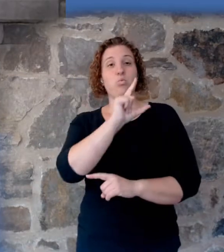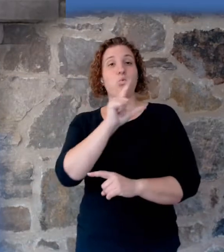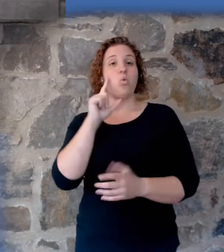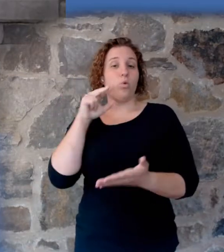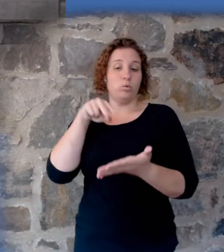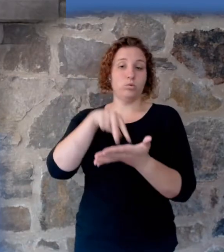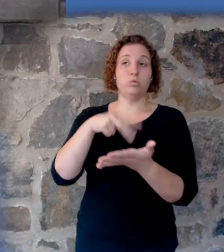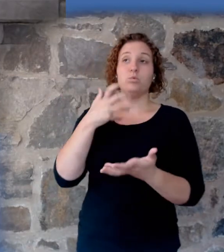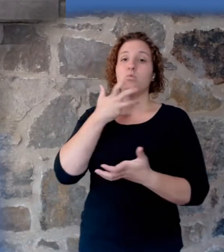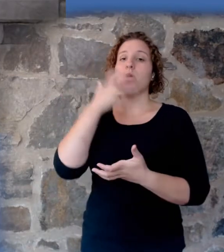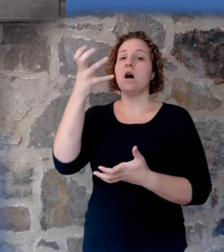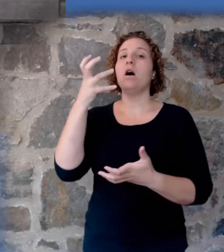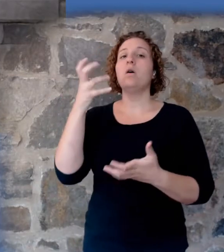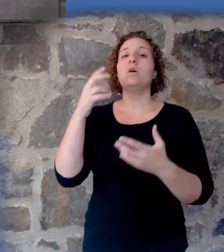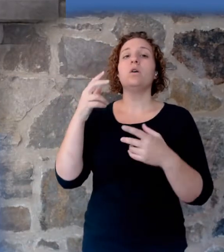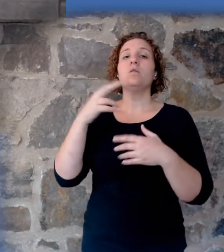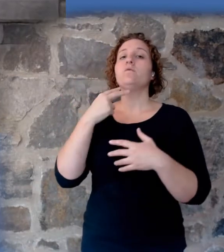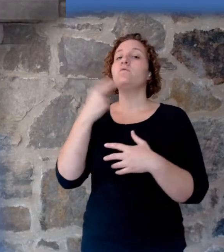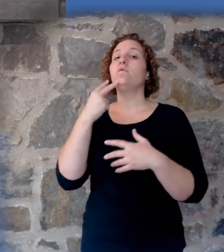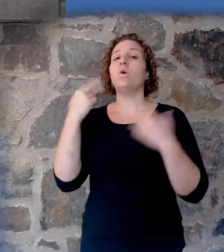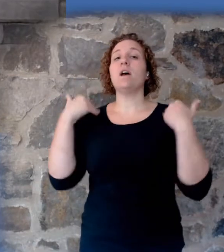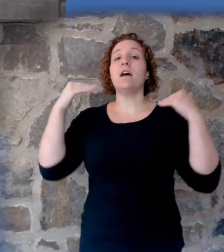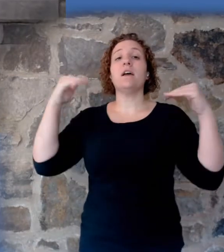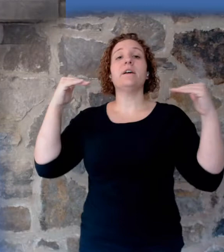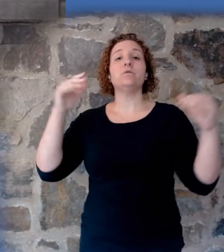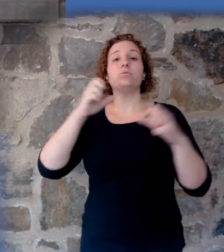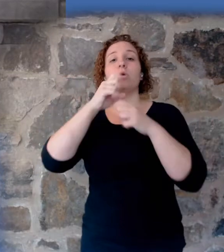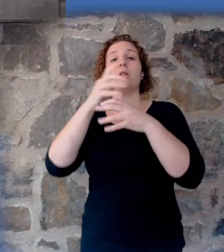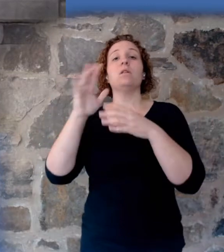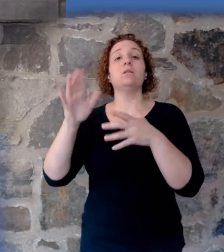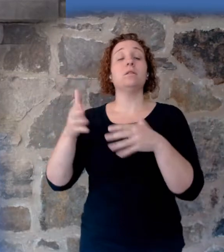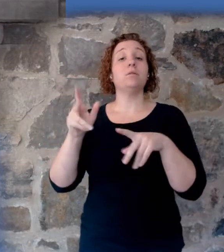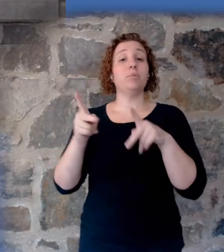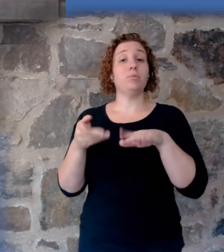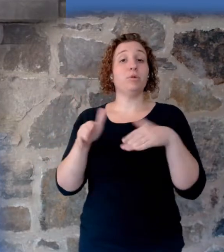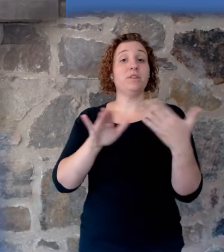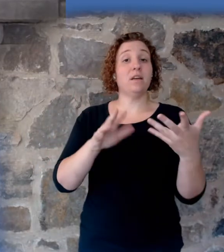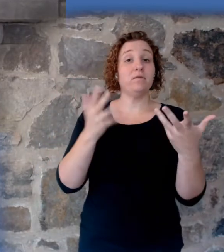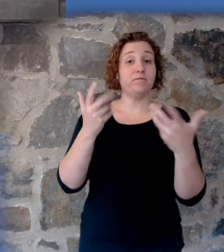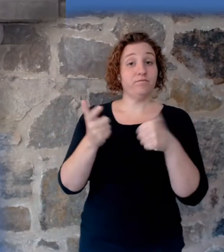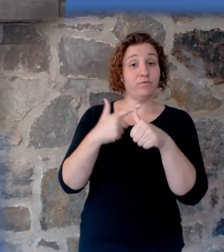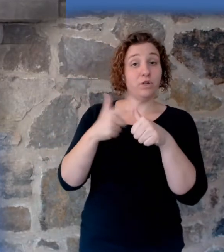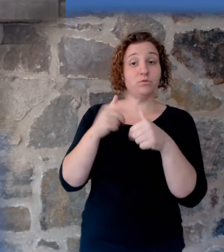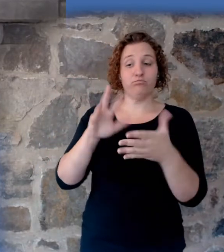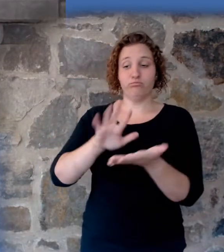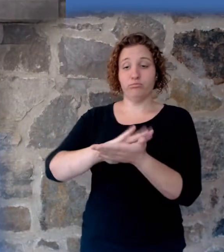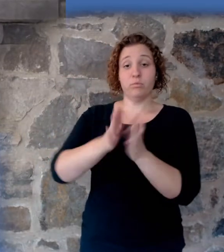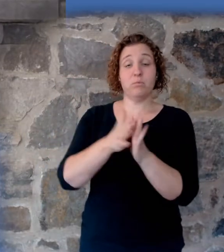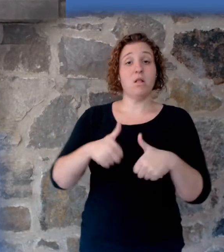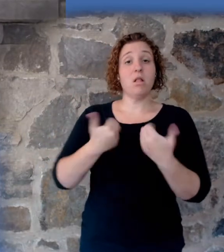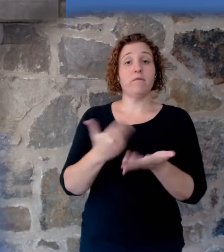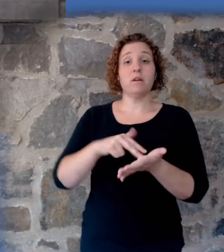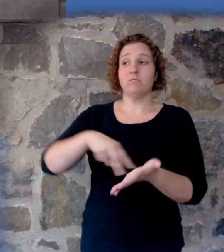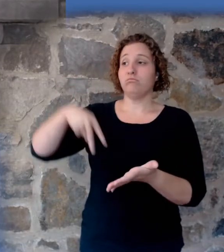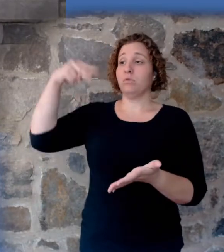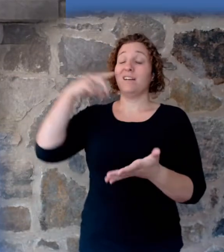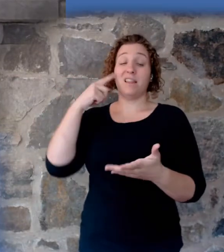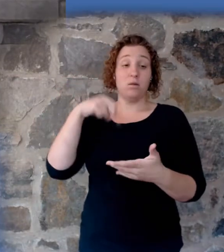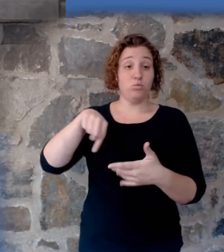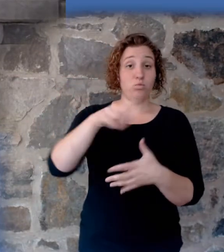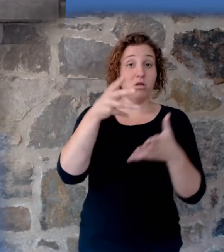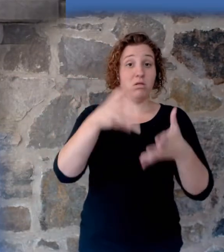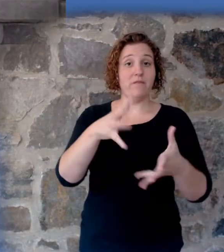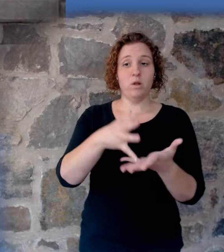of the archangel, the trumpet of God, the dead in Christ will rise first. Then we who are alive and remain will be suddenly snatched away with great force,